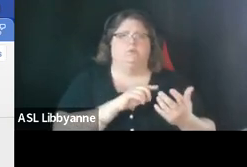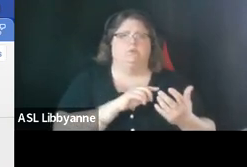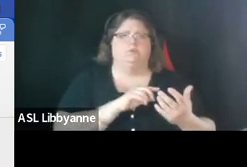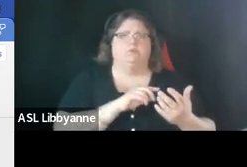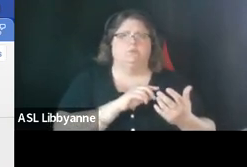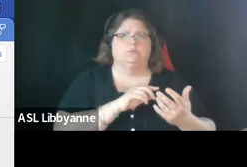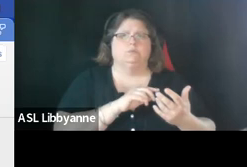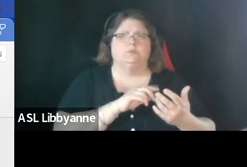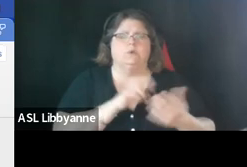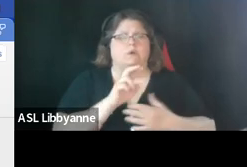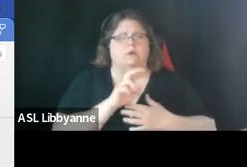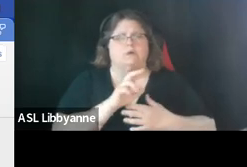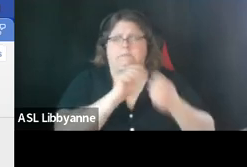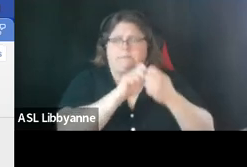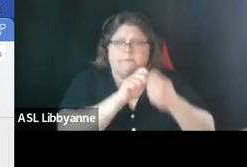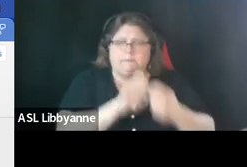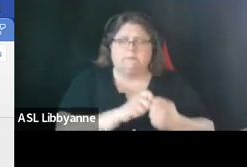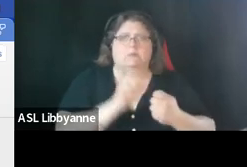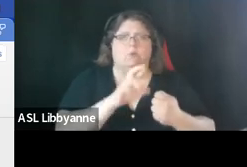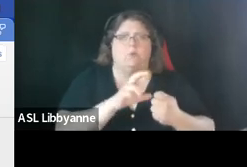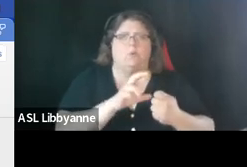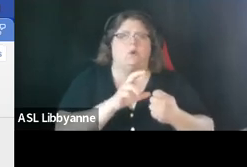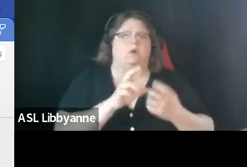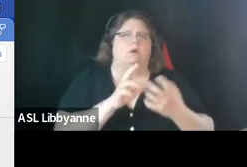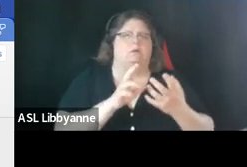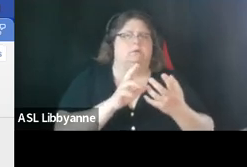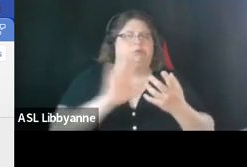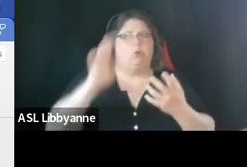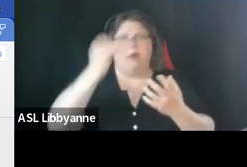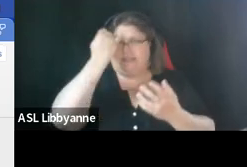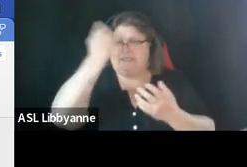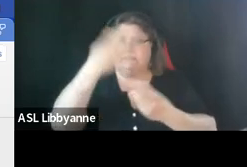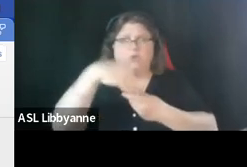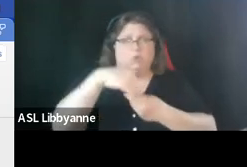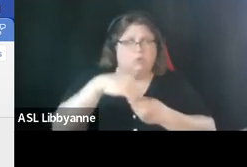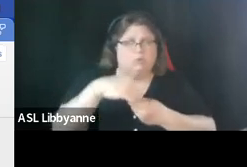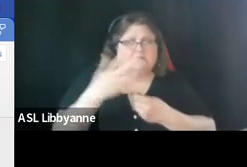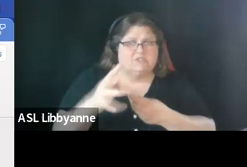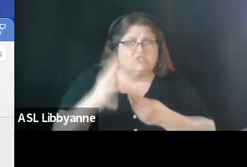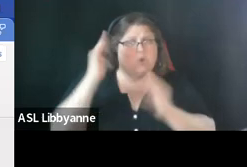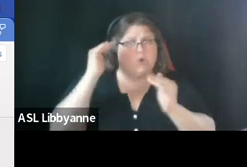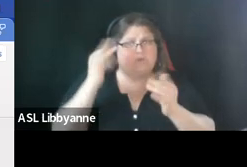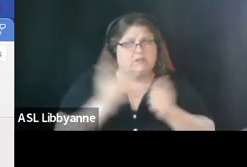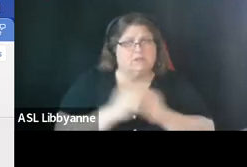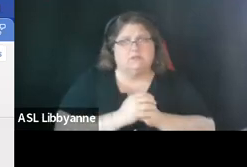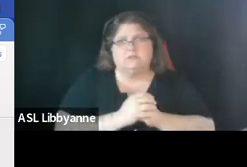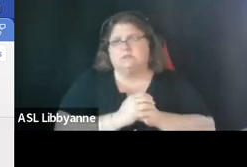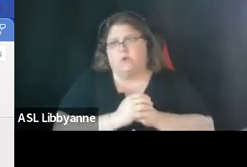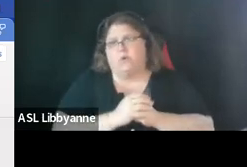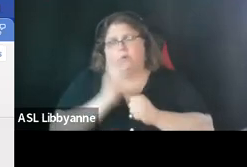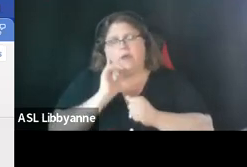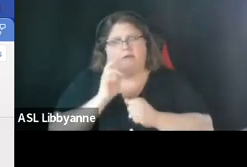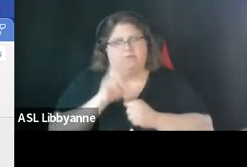verbatim or in spirit um or in substance have been included we have to watch tonight as we go through it